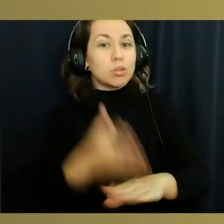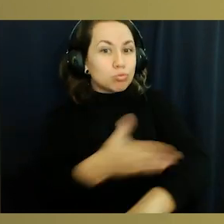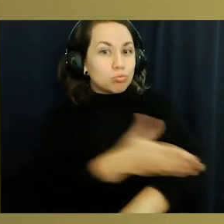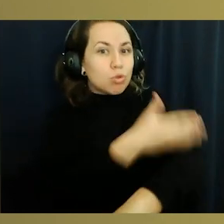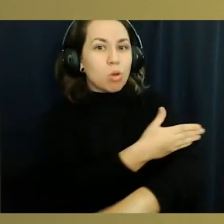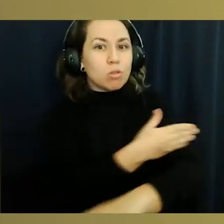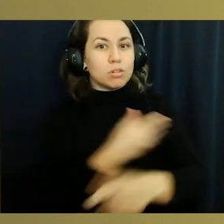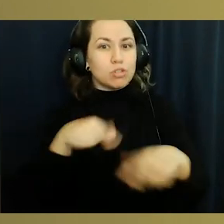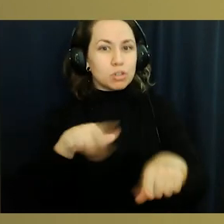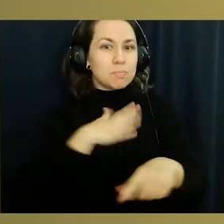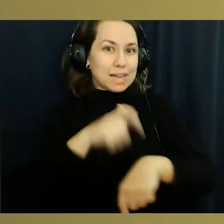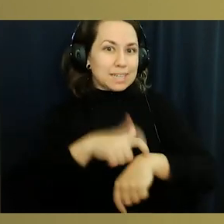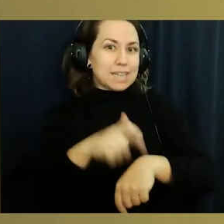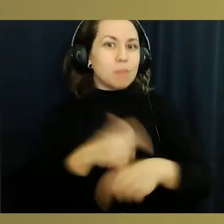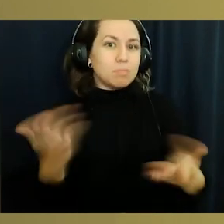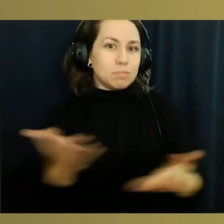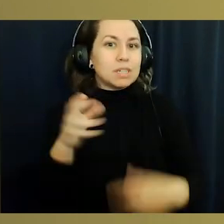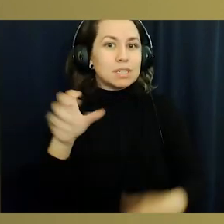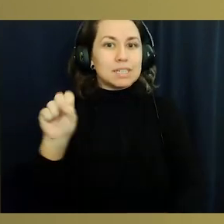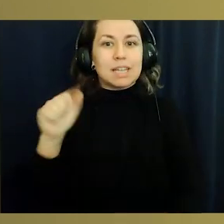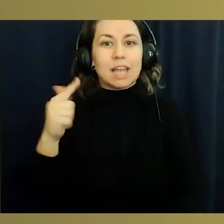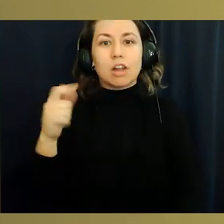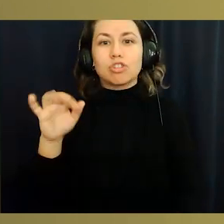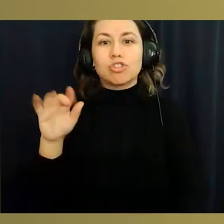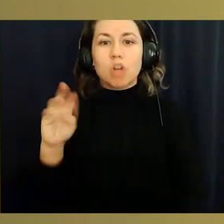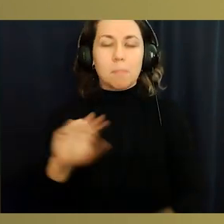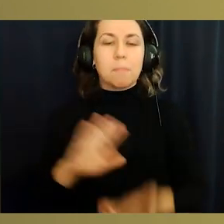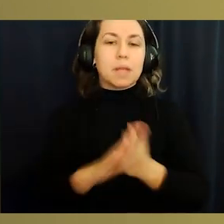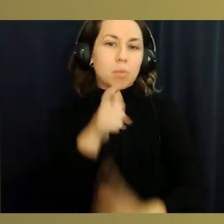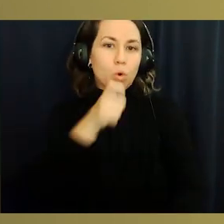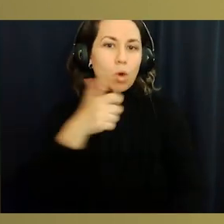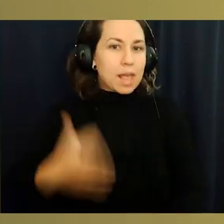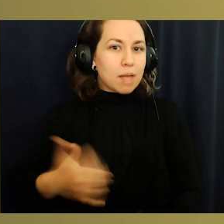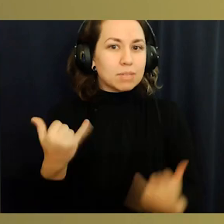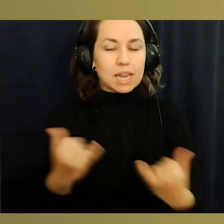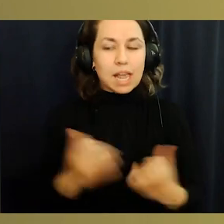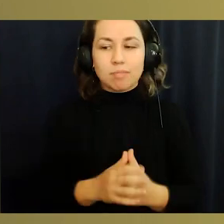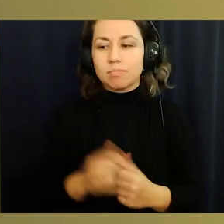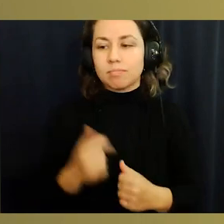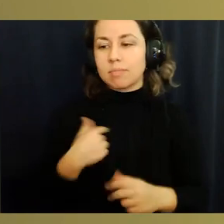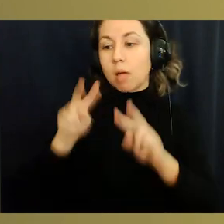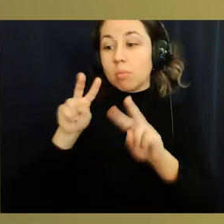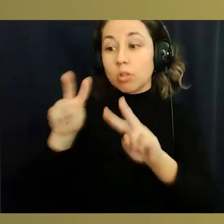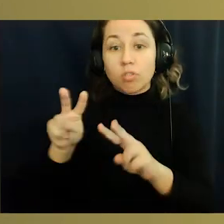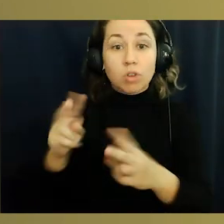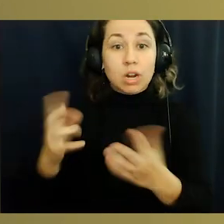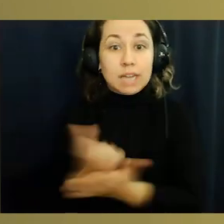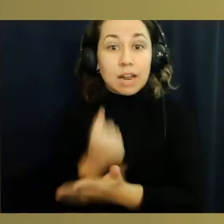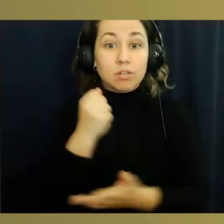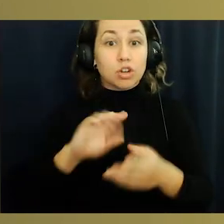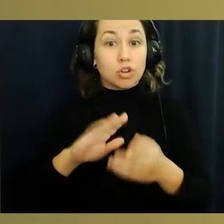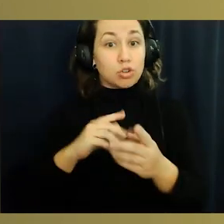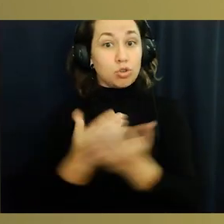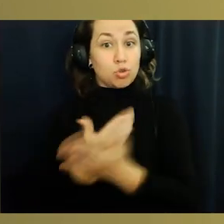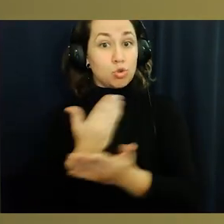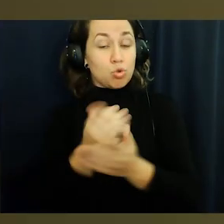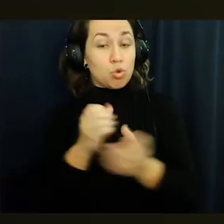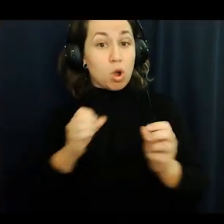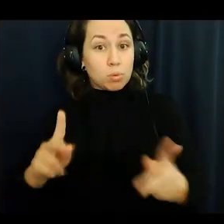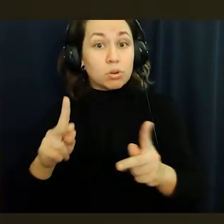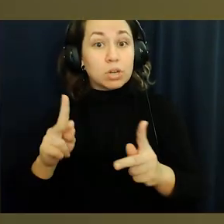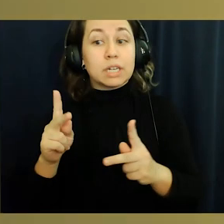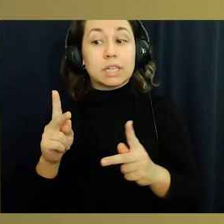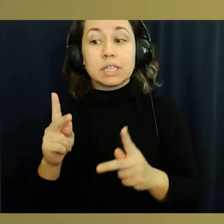and my peers that have helped me develop and grow over my time at Sagerstrom to become the person I am today.